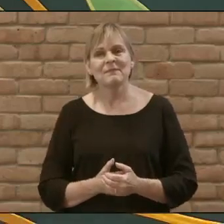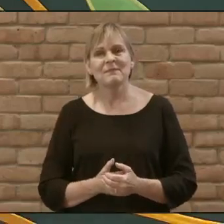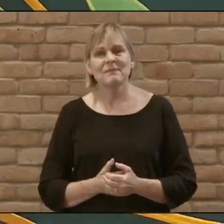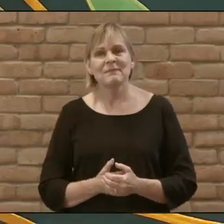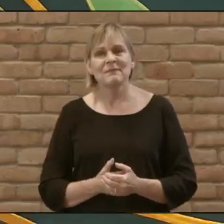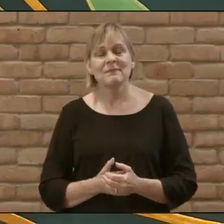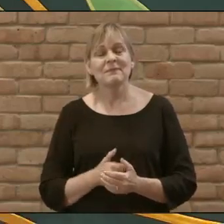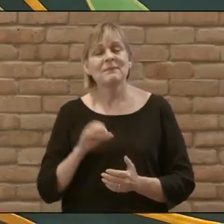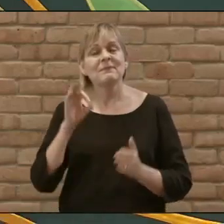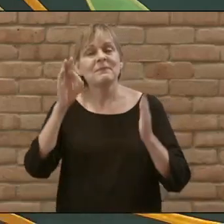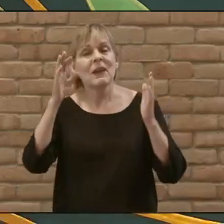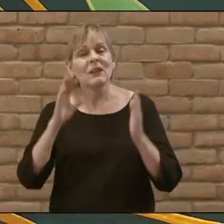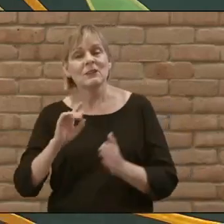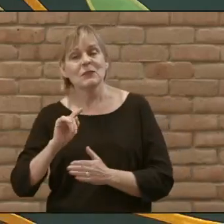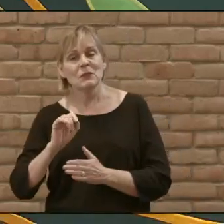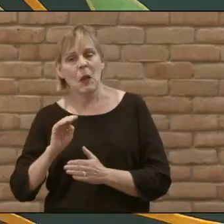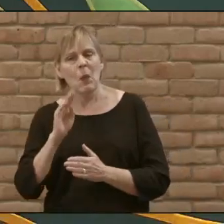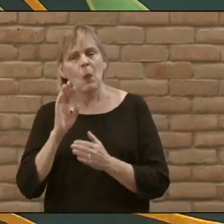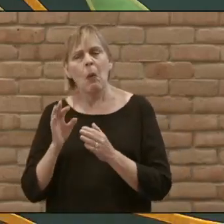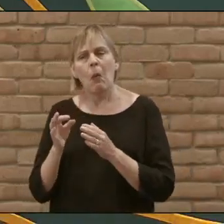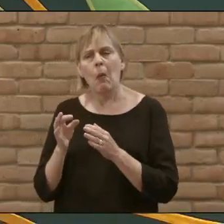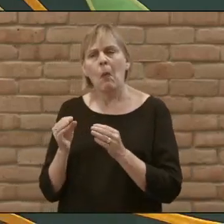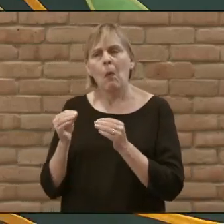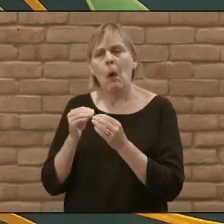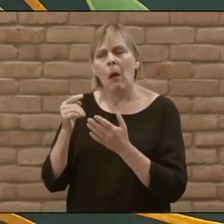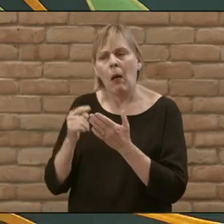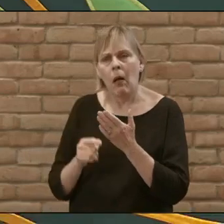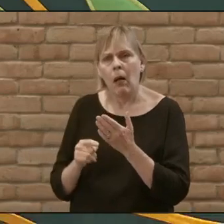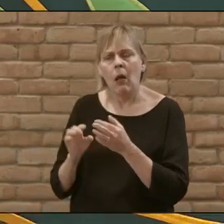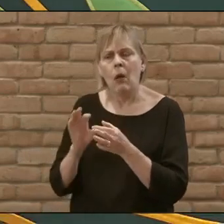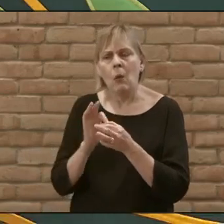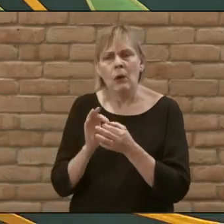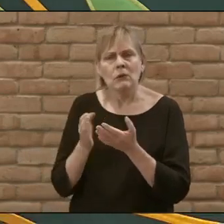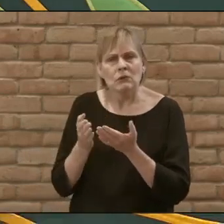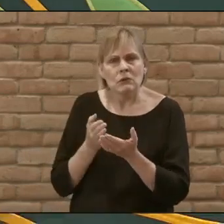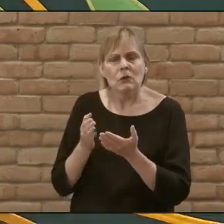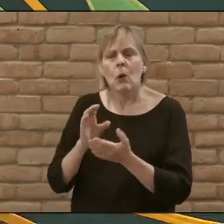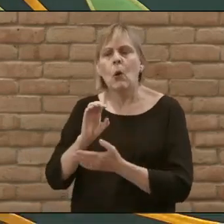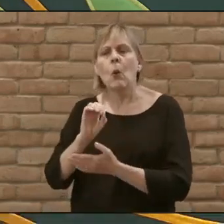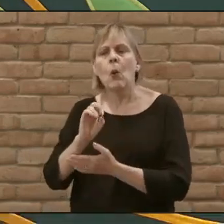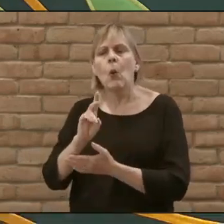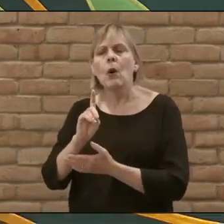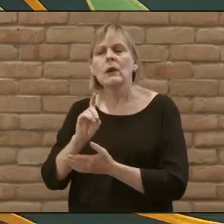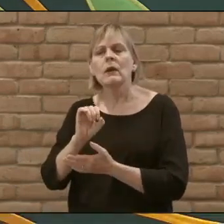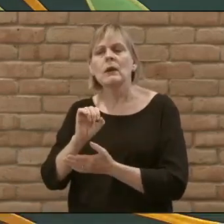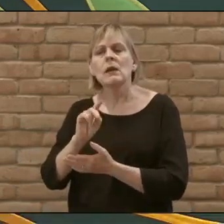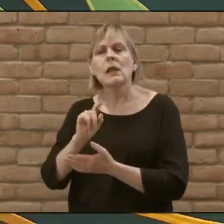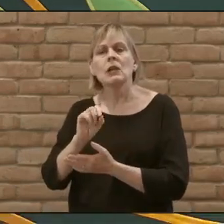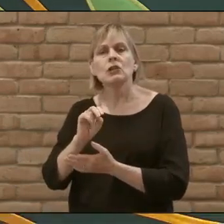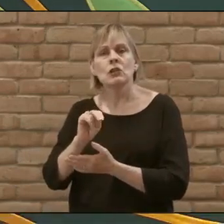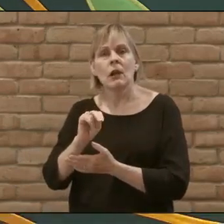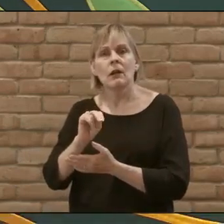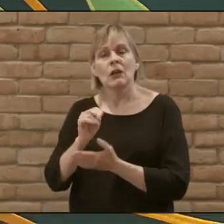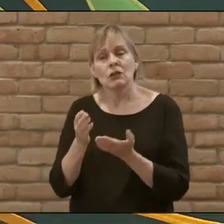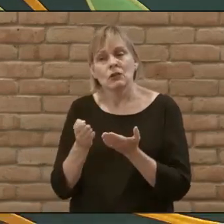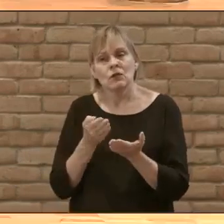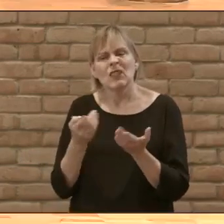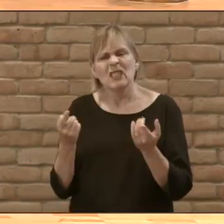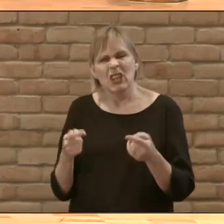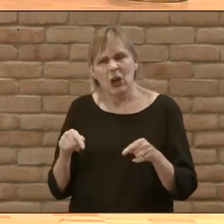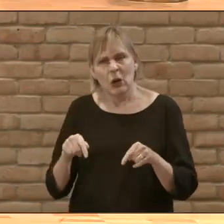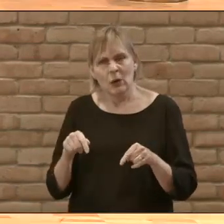And we're going to know some more details in the days to come about an ordination service for Carl that will be held here on our Valley Creek campus.